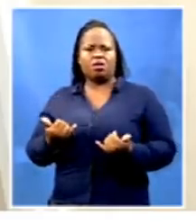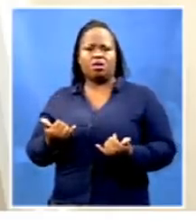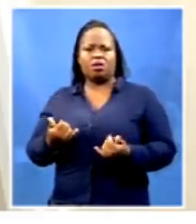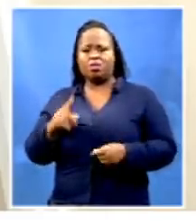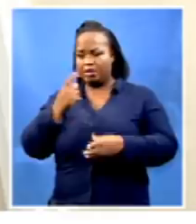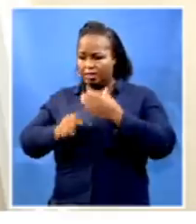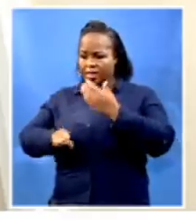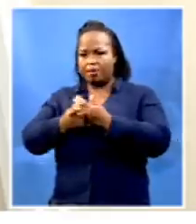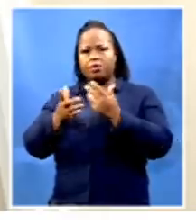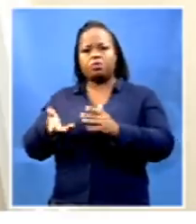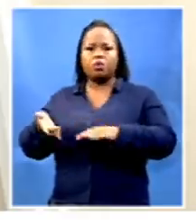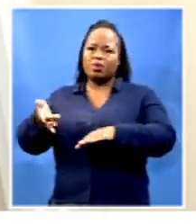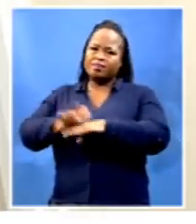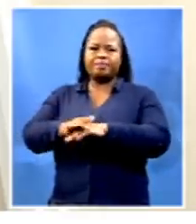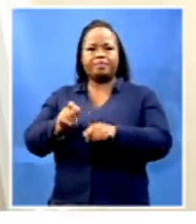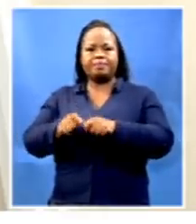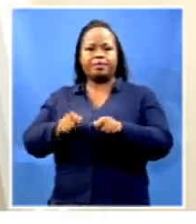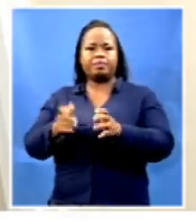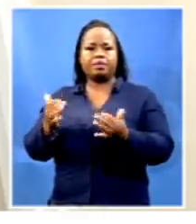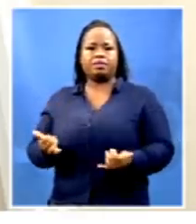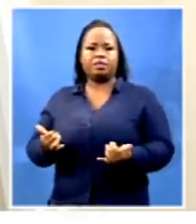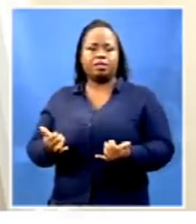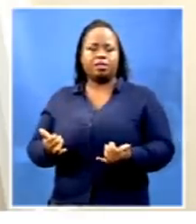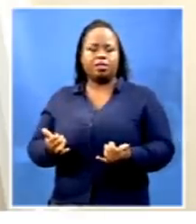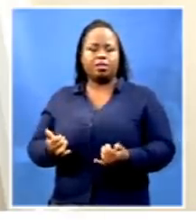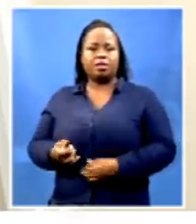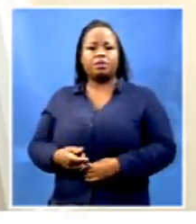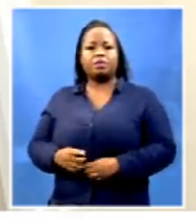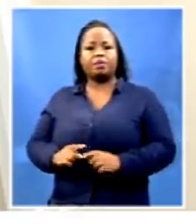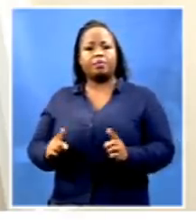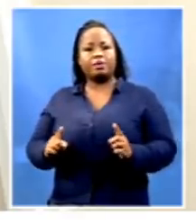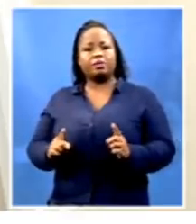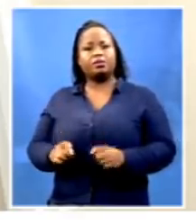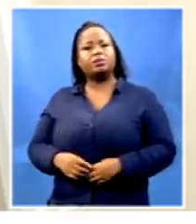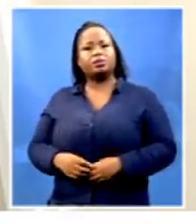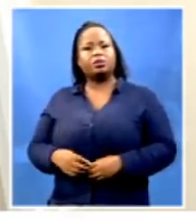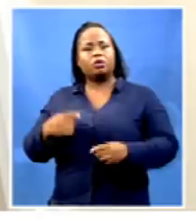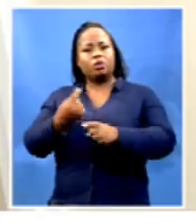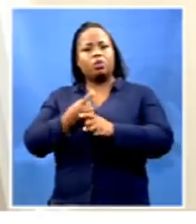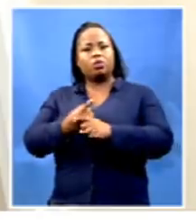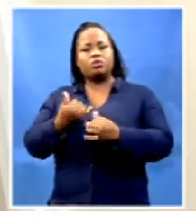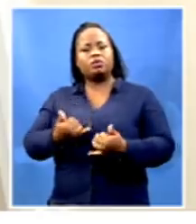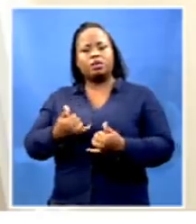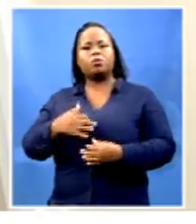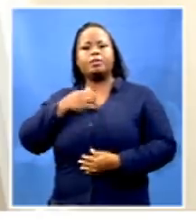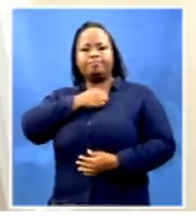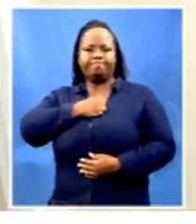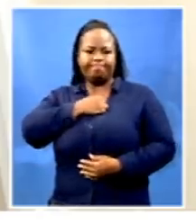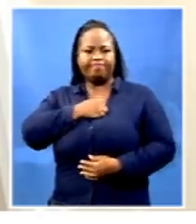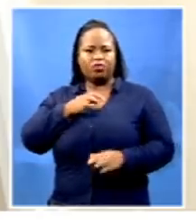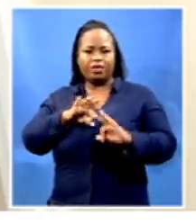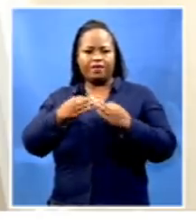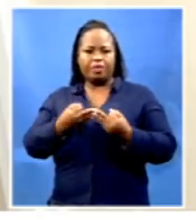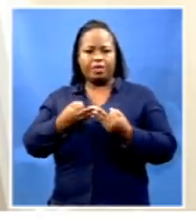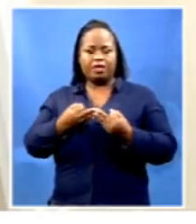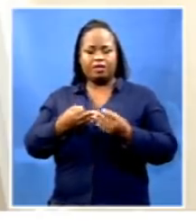we are today. Let me say our thoughts and prayers are with the bereaved families during this difficult